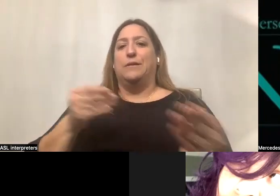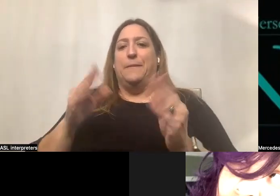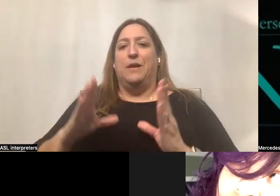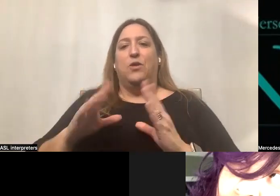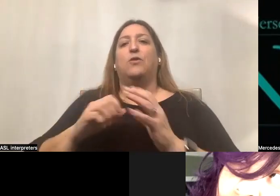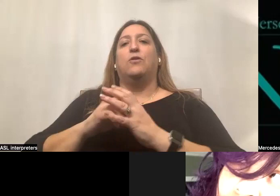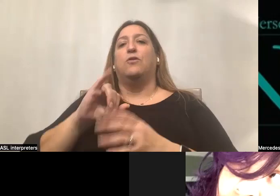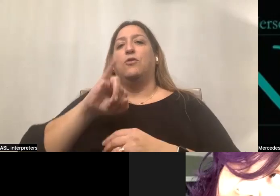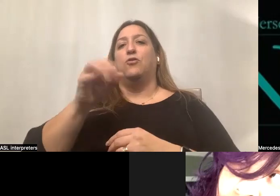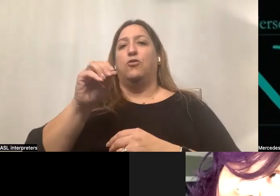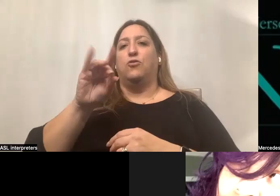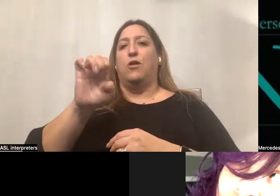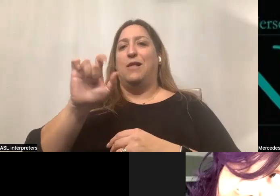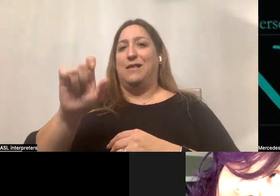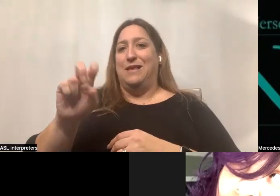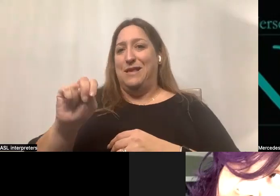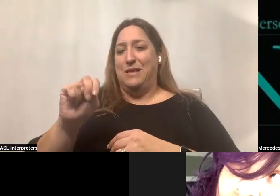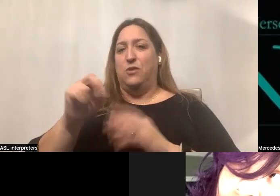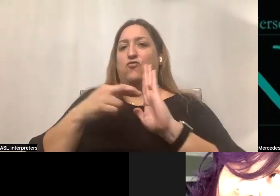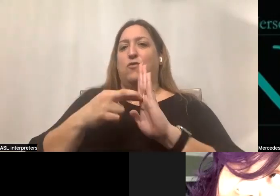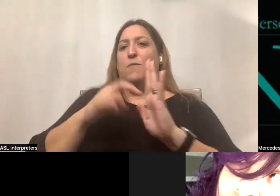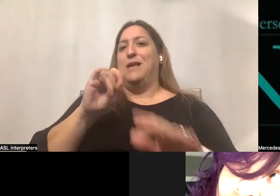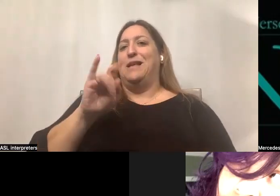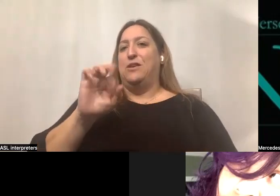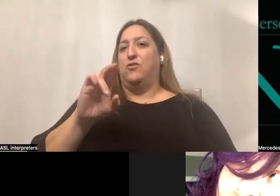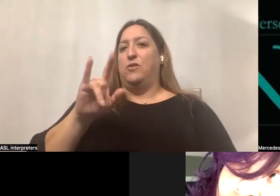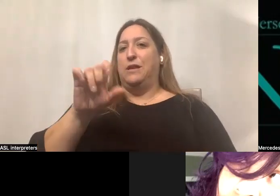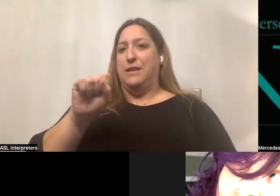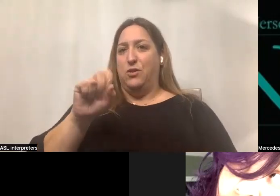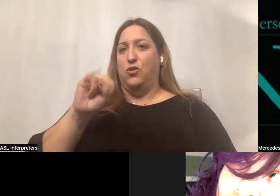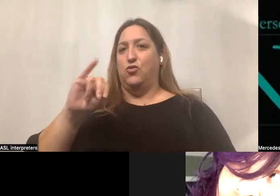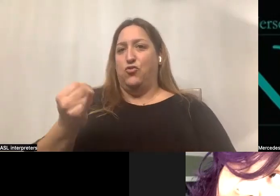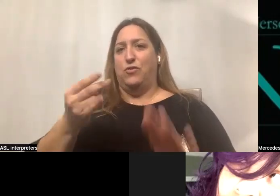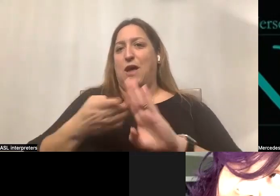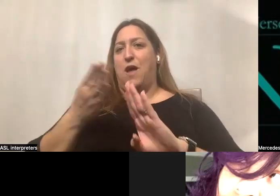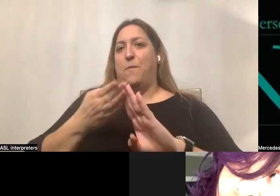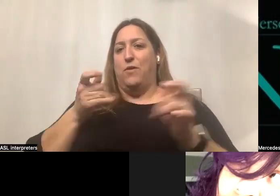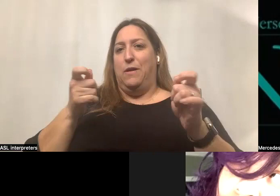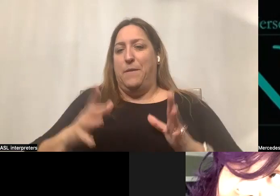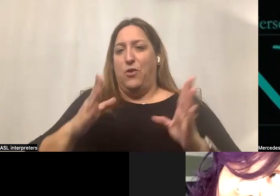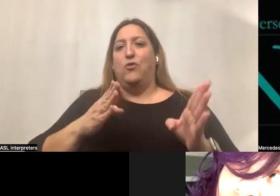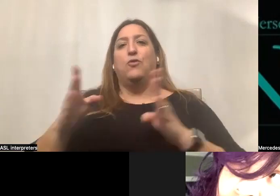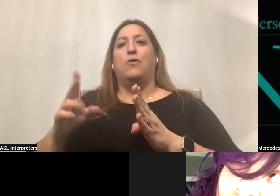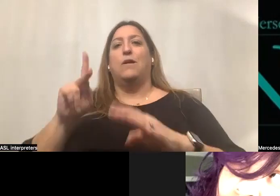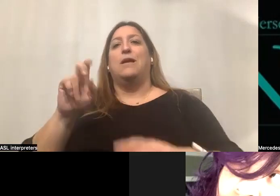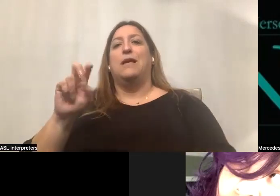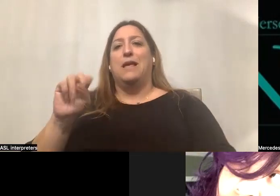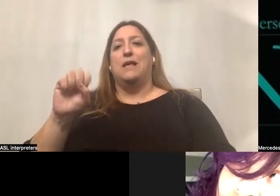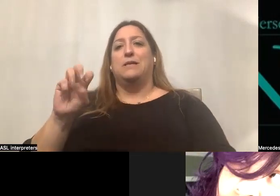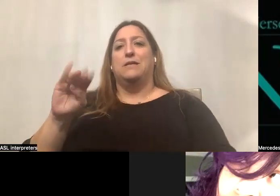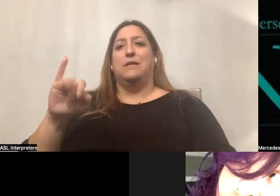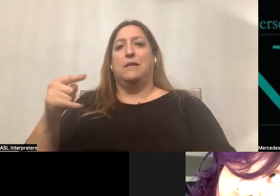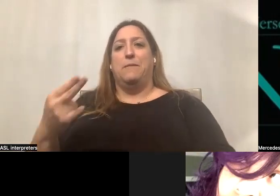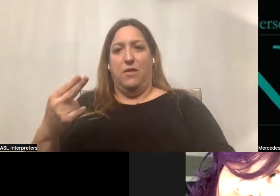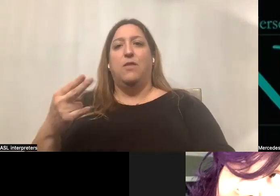Summers, who's here representing Easter Seals, New Jersey. She's the operations manager. And we have Ken Smith, who is